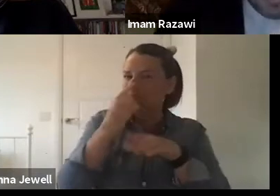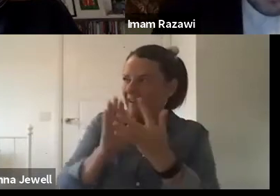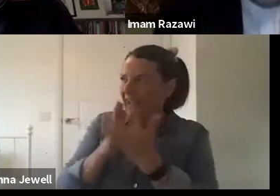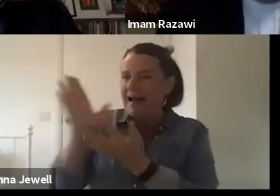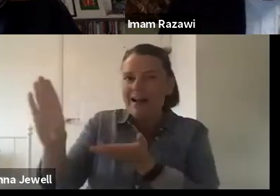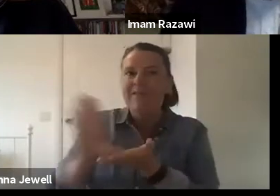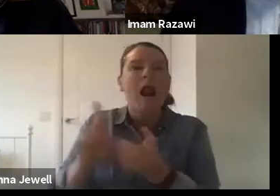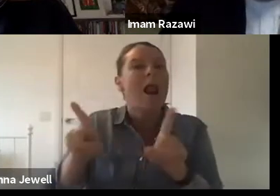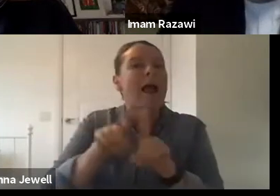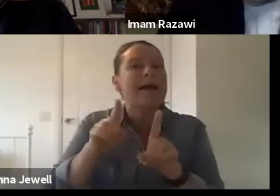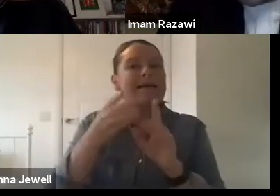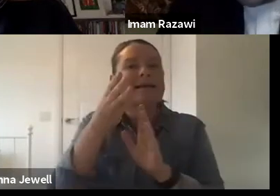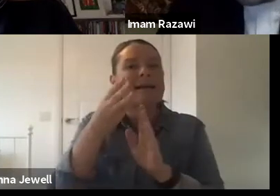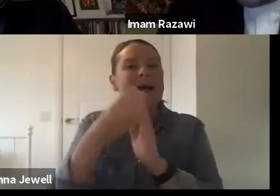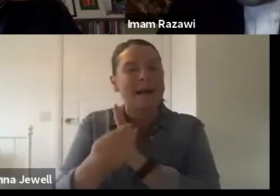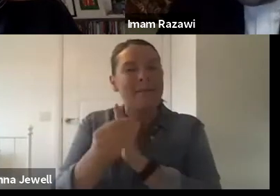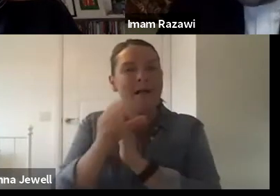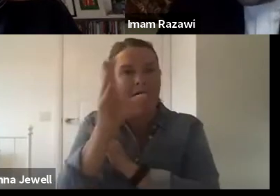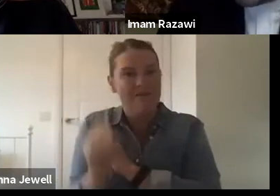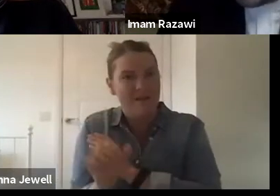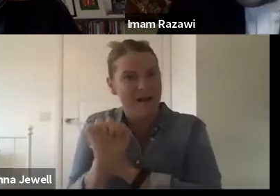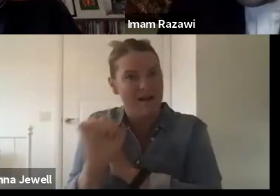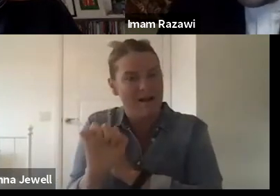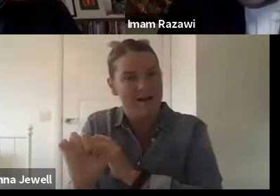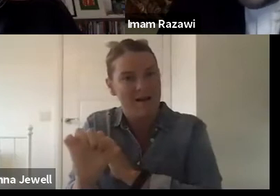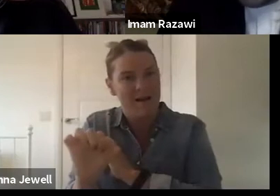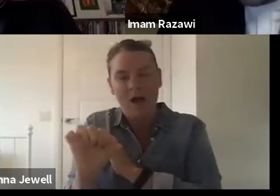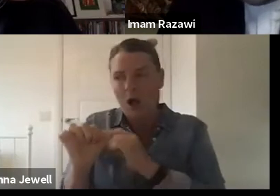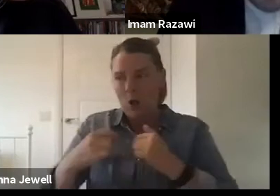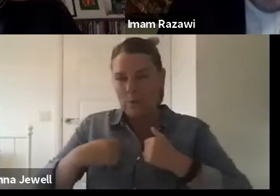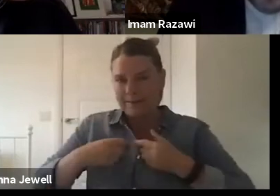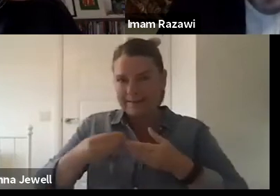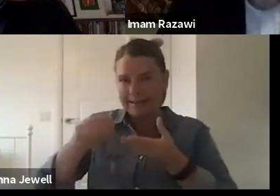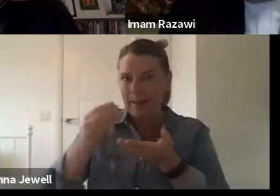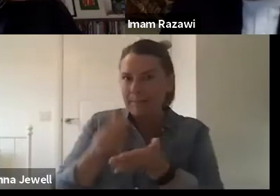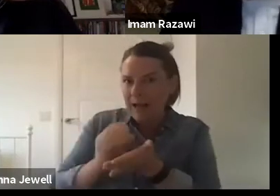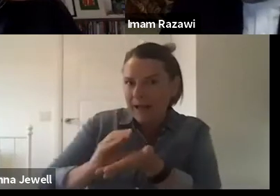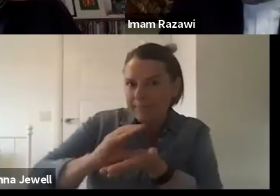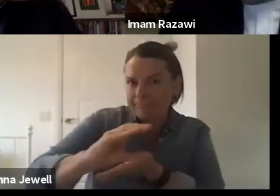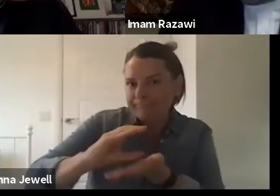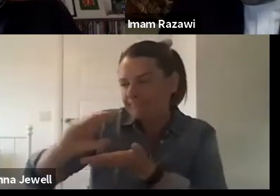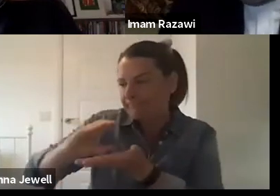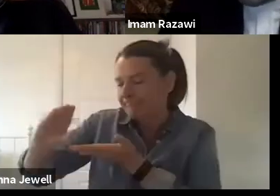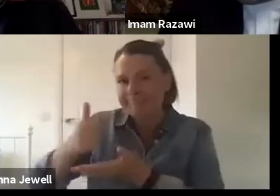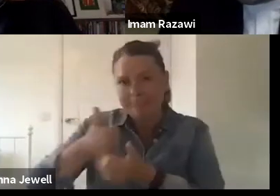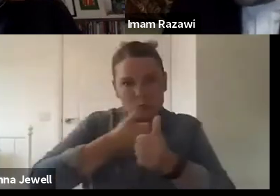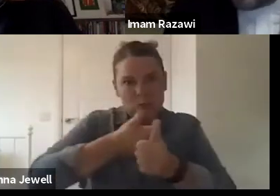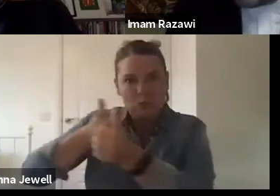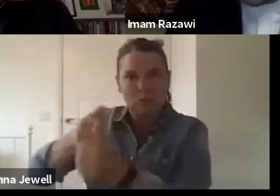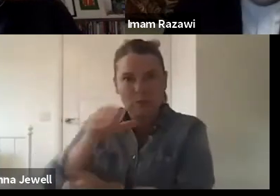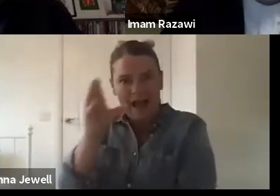we were providing X amount of money for various countries. From a religious perspective, that was where